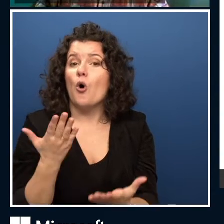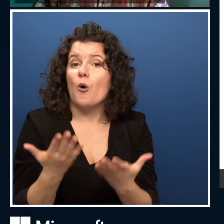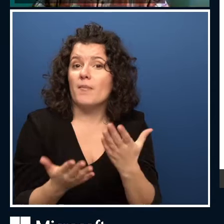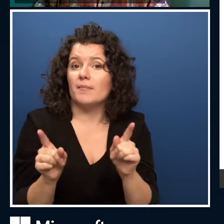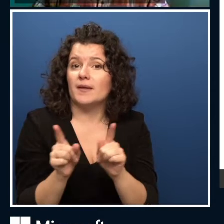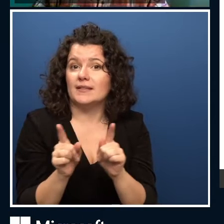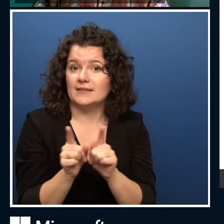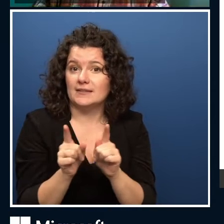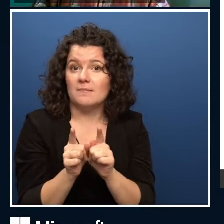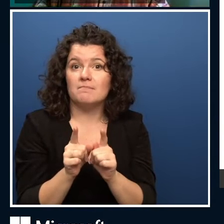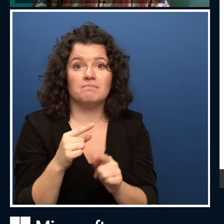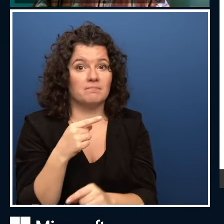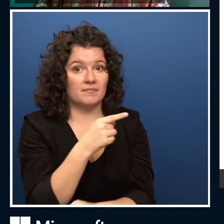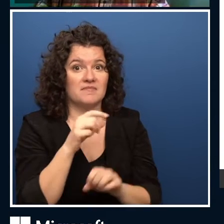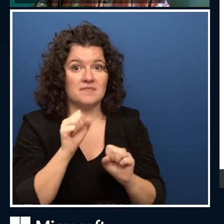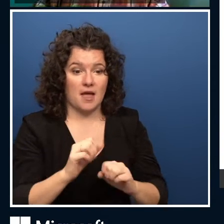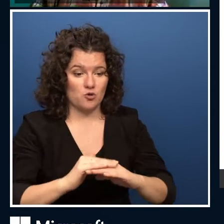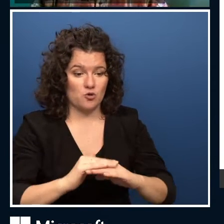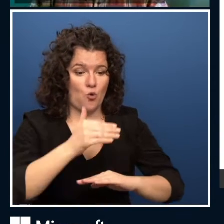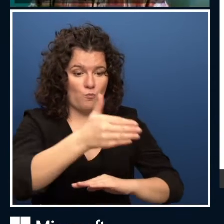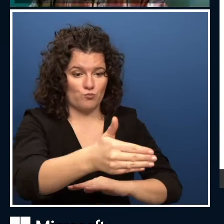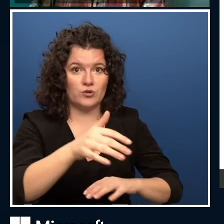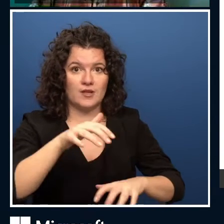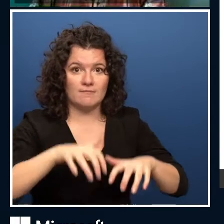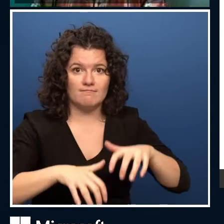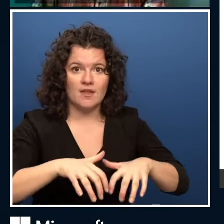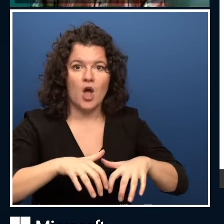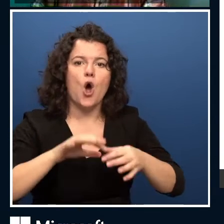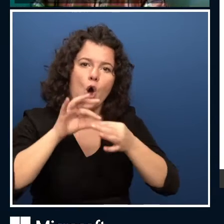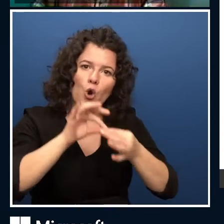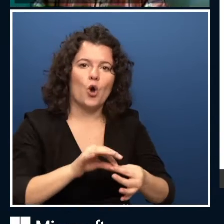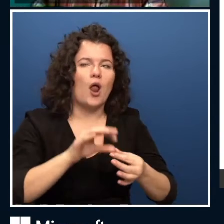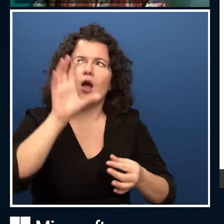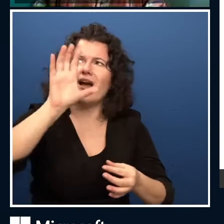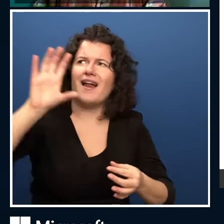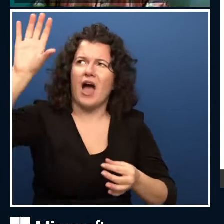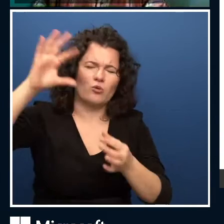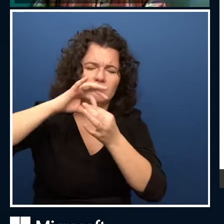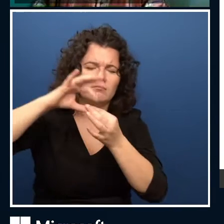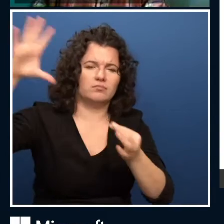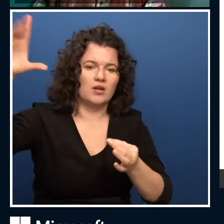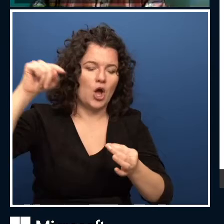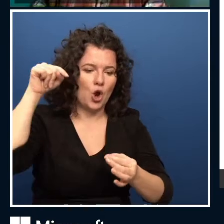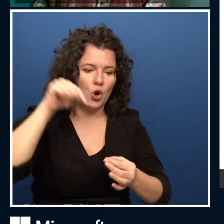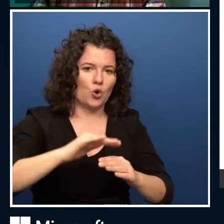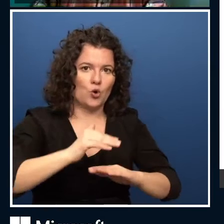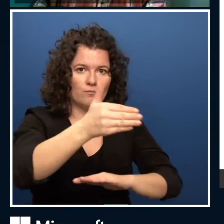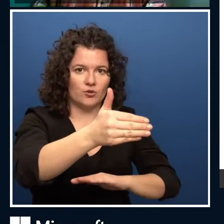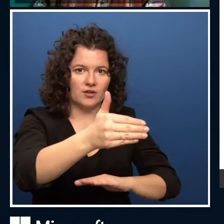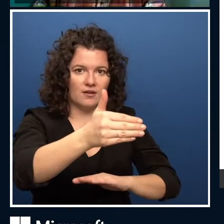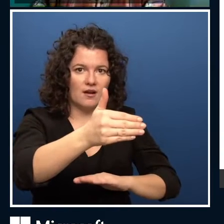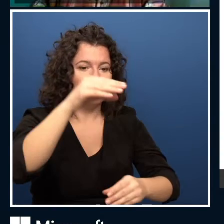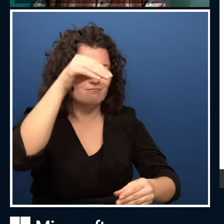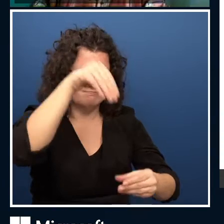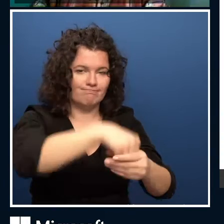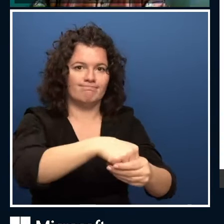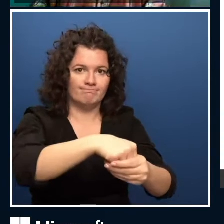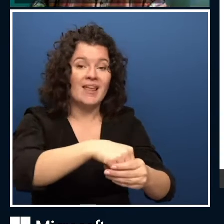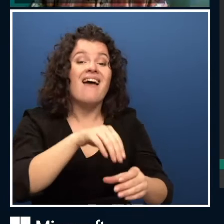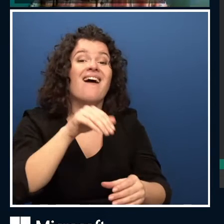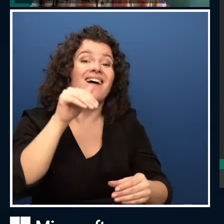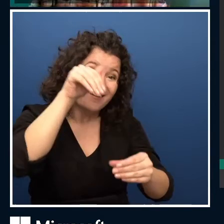locally on your computer in Visual Studio Code and run this code locally. But you would need to have Python